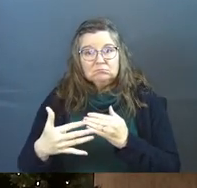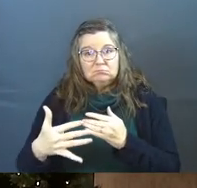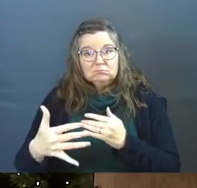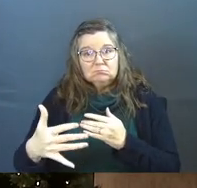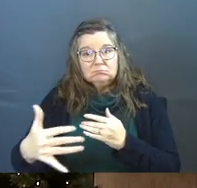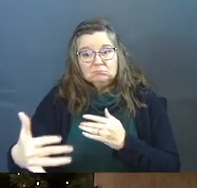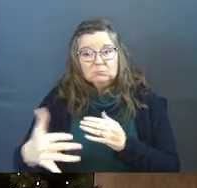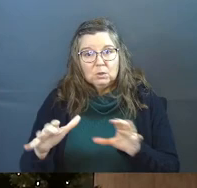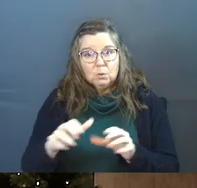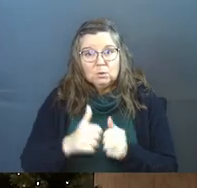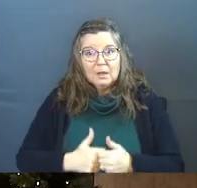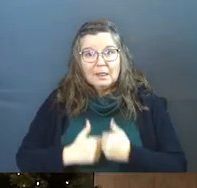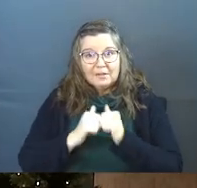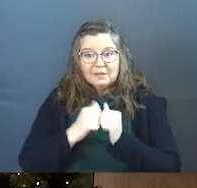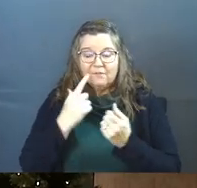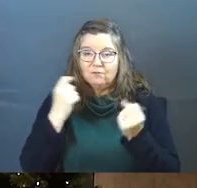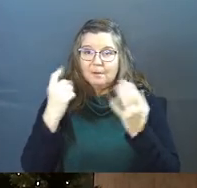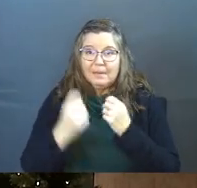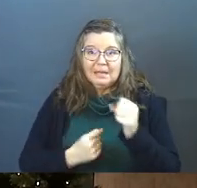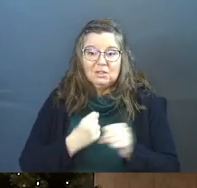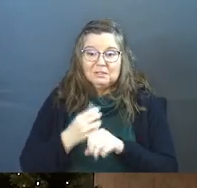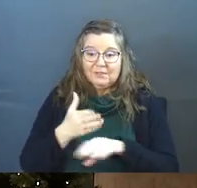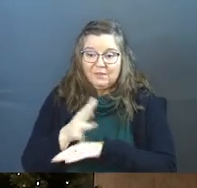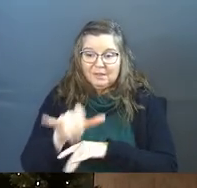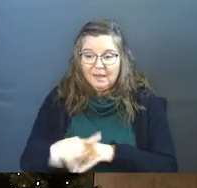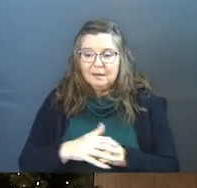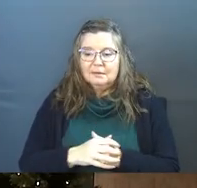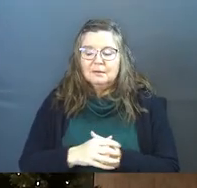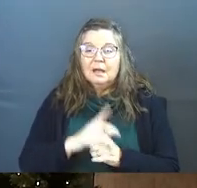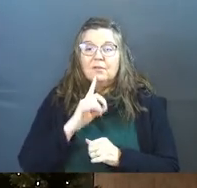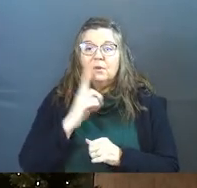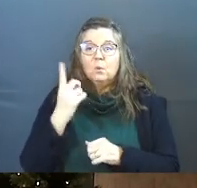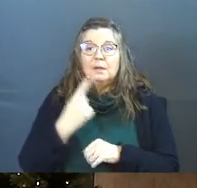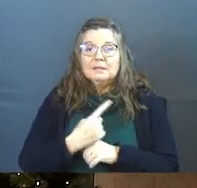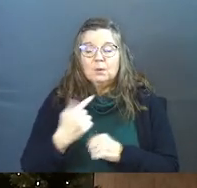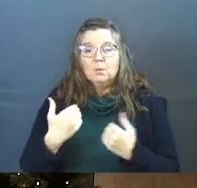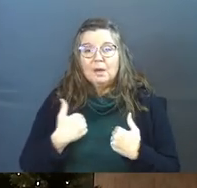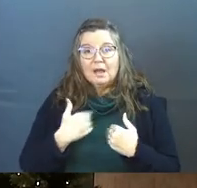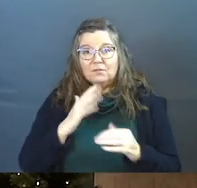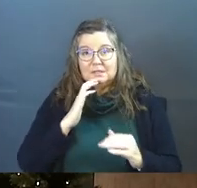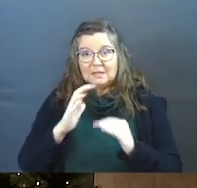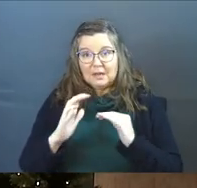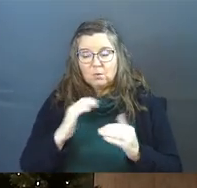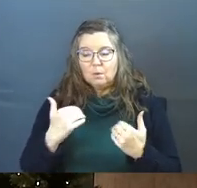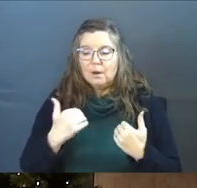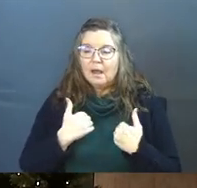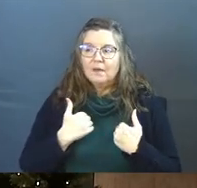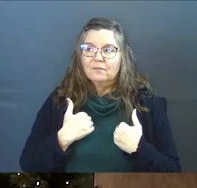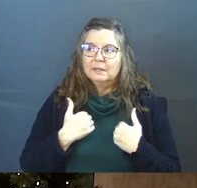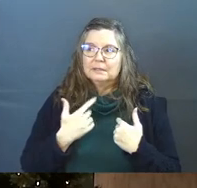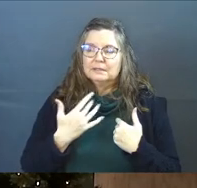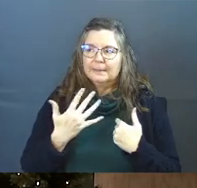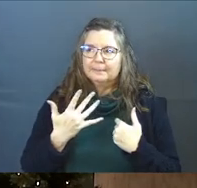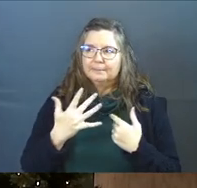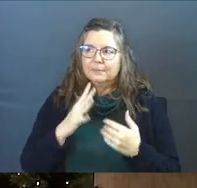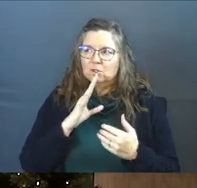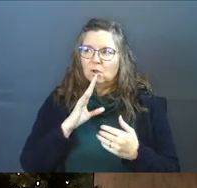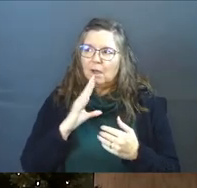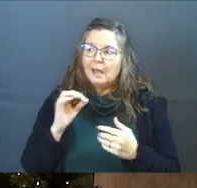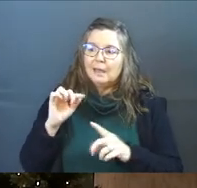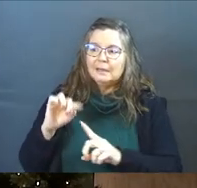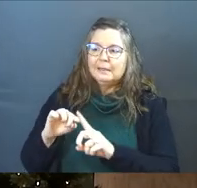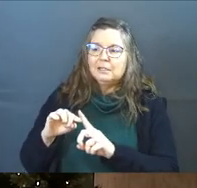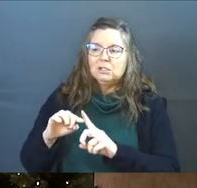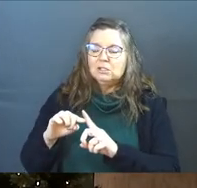do life together for several years, even after that. And there was one day, and we're having this conversation, we're having this talk. And